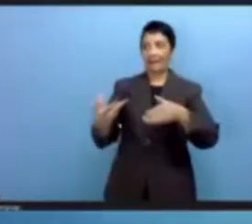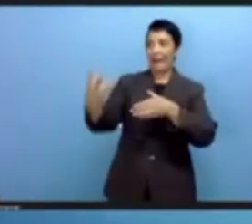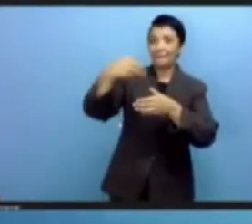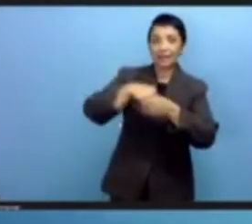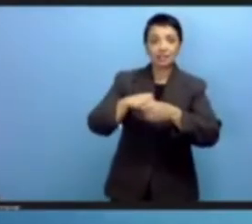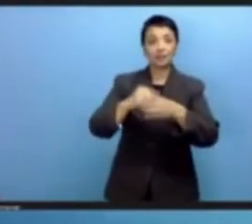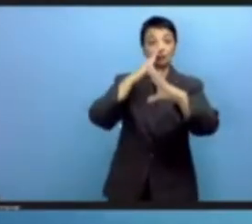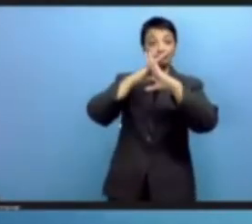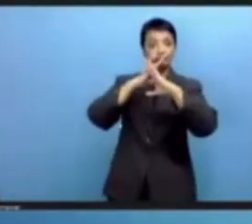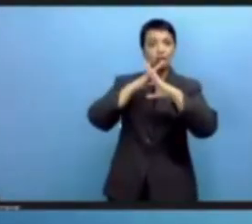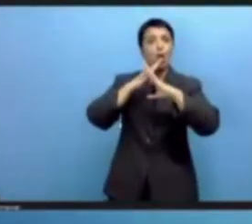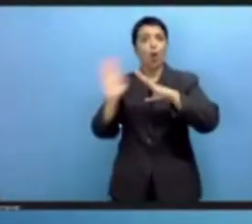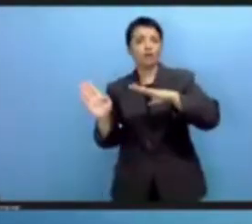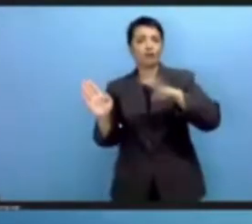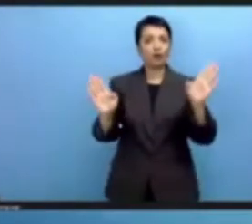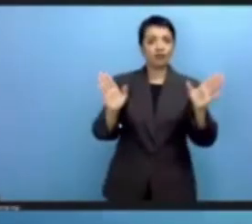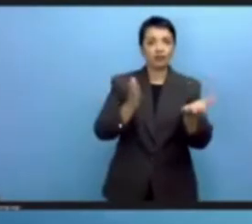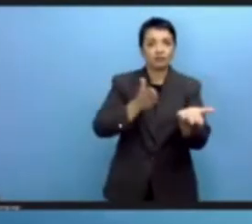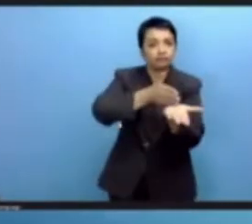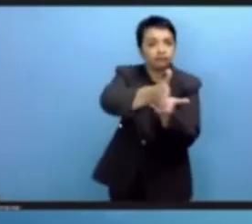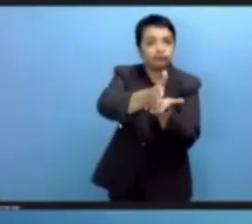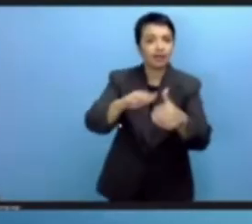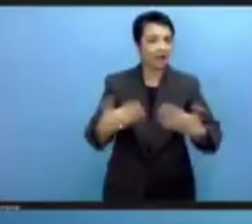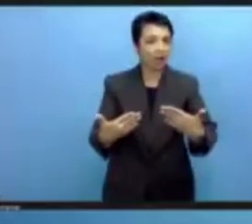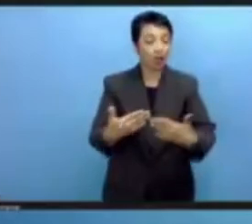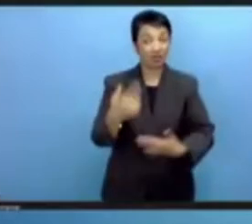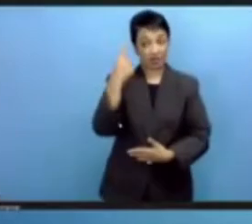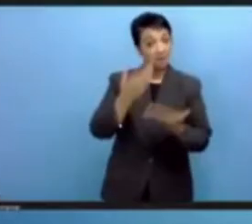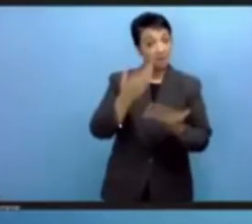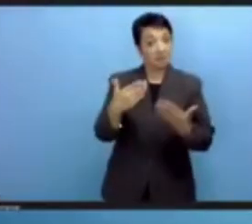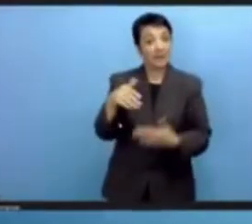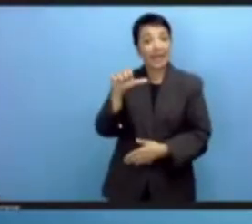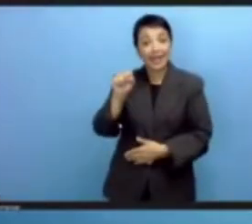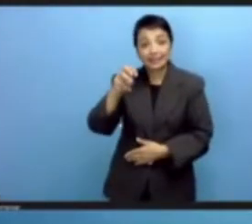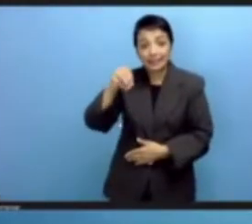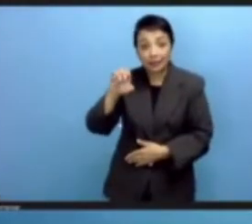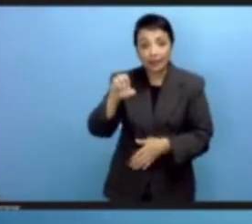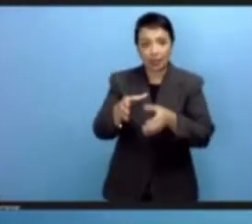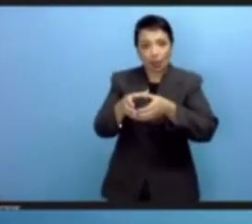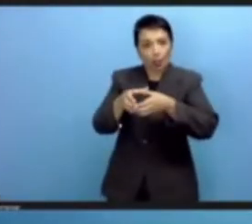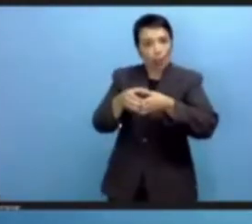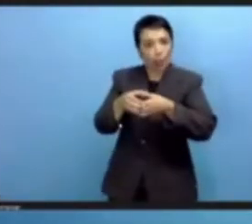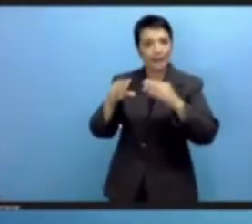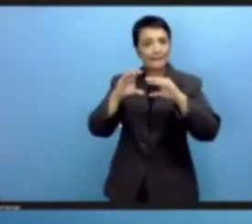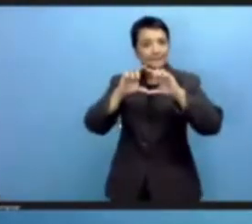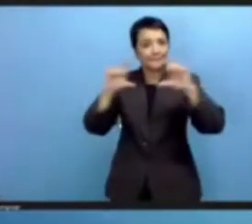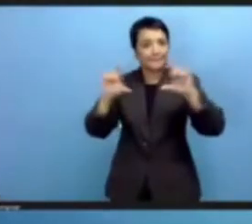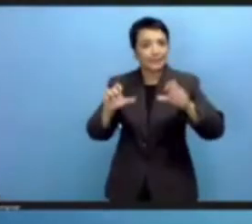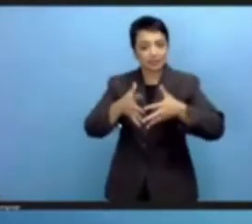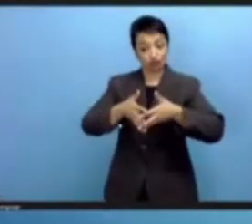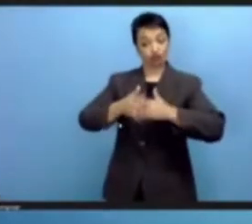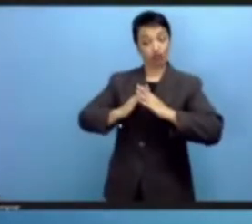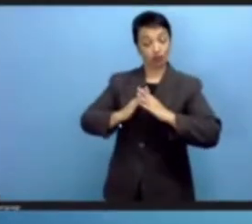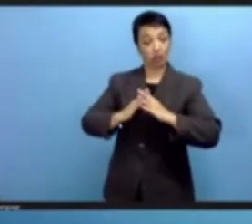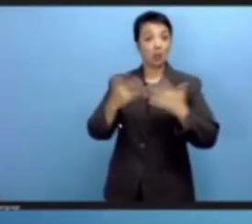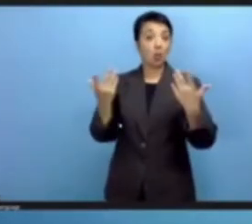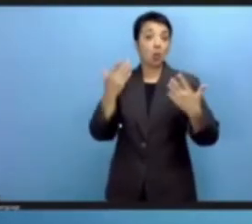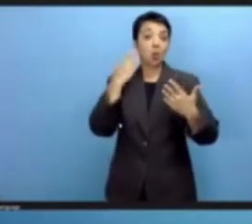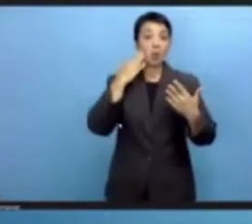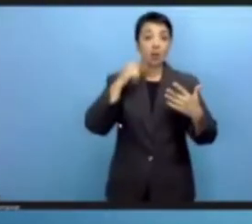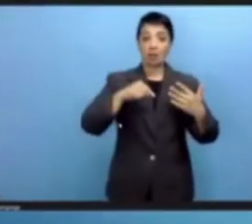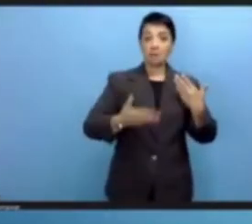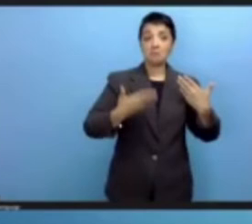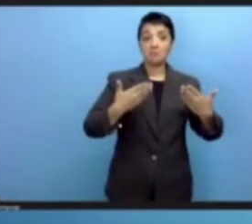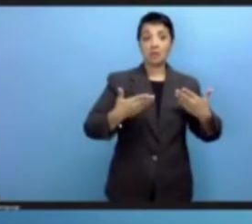whether it is small startups or an informal business that needs to do